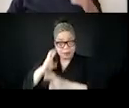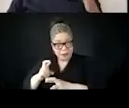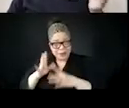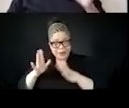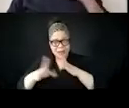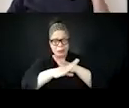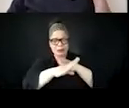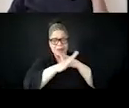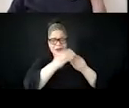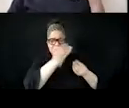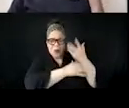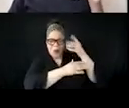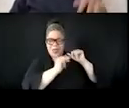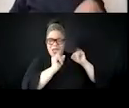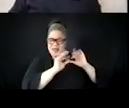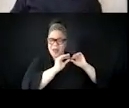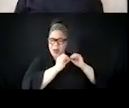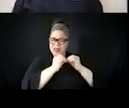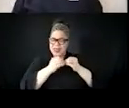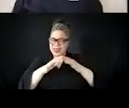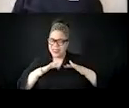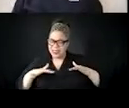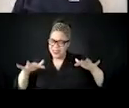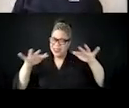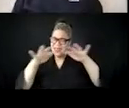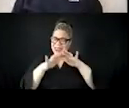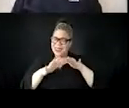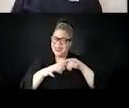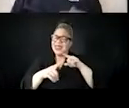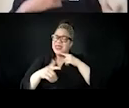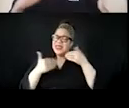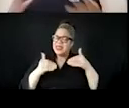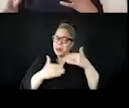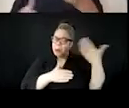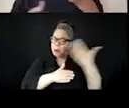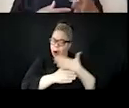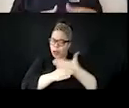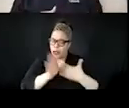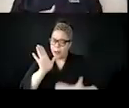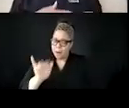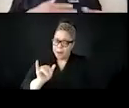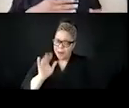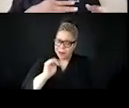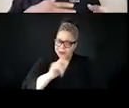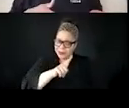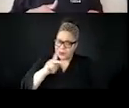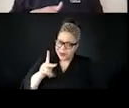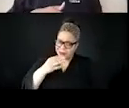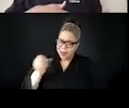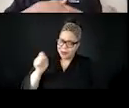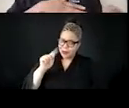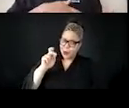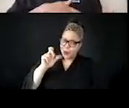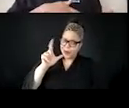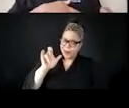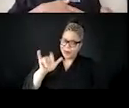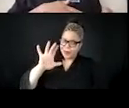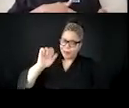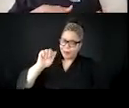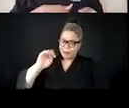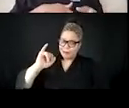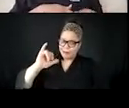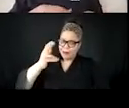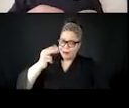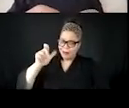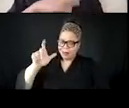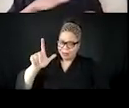Stokely Carmichael or, uh, Kwame Torre. Um, and they also mentioned specifically Elijah Muhammad, is the leader of the nation